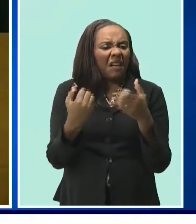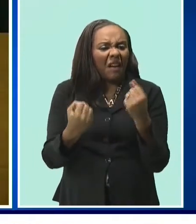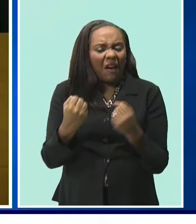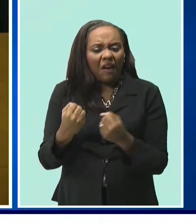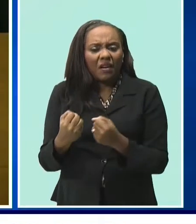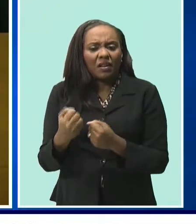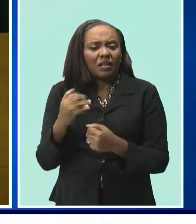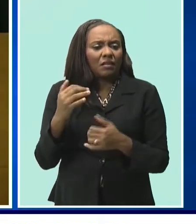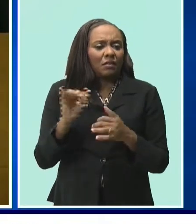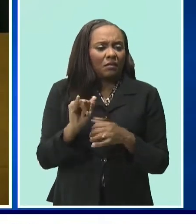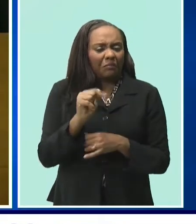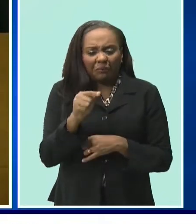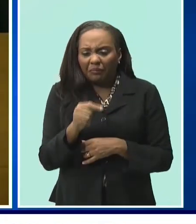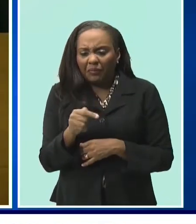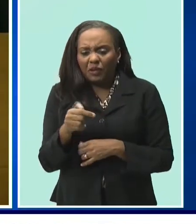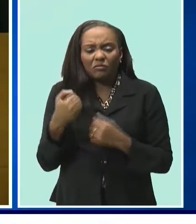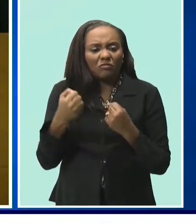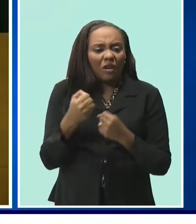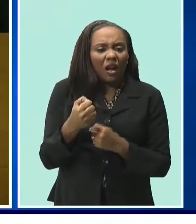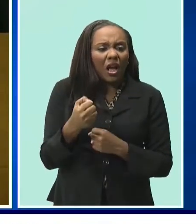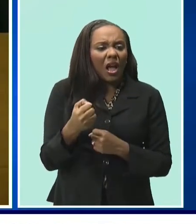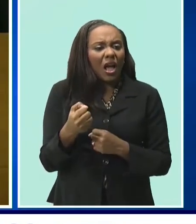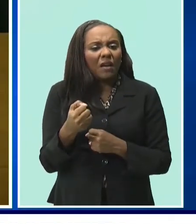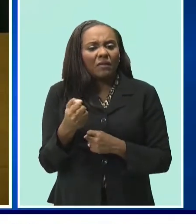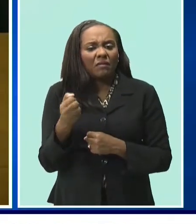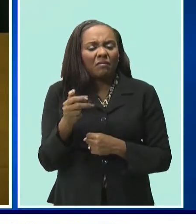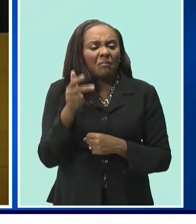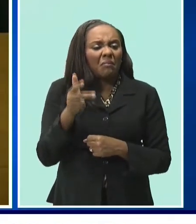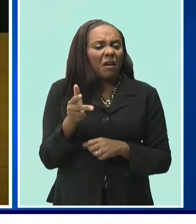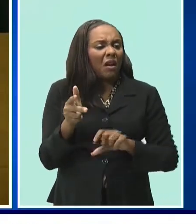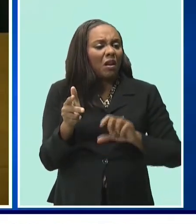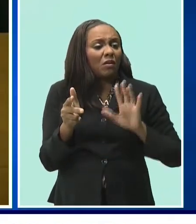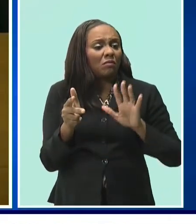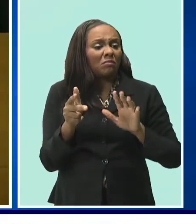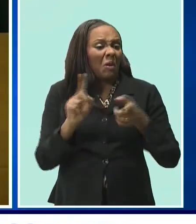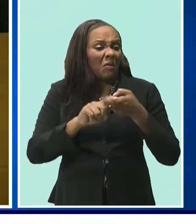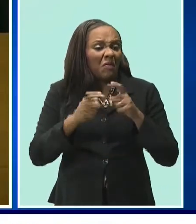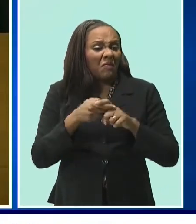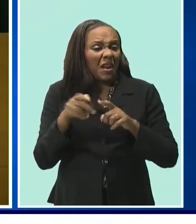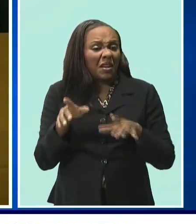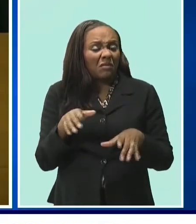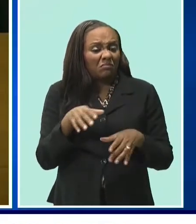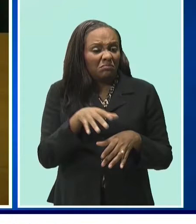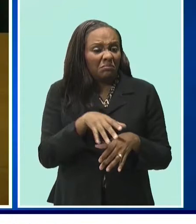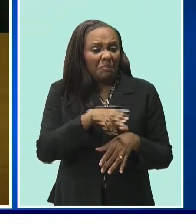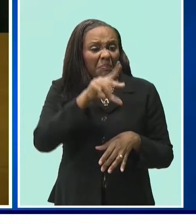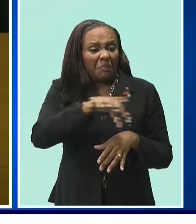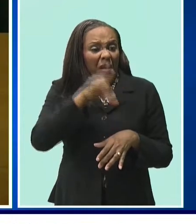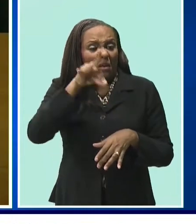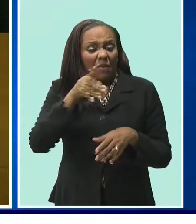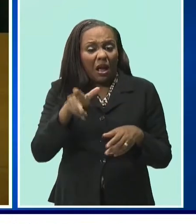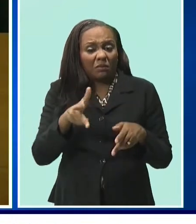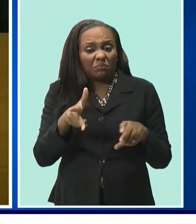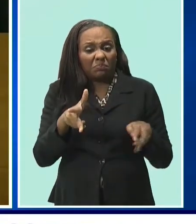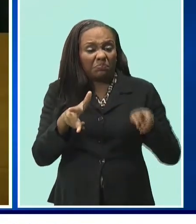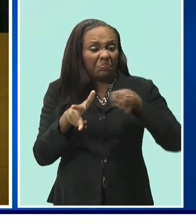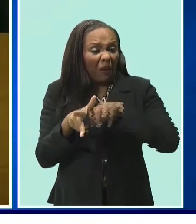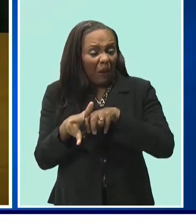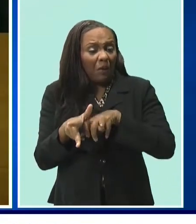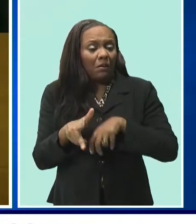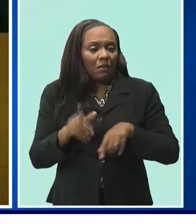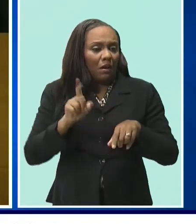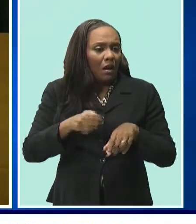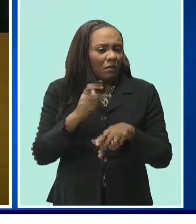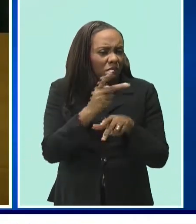picking persons up from along the road. All of these are little things that were normal to us, you know, two or three months ago, but we have to be